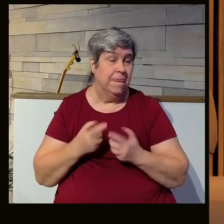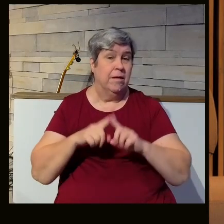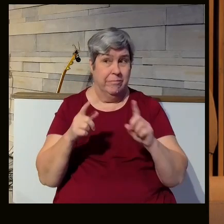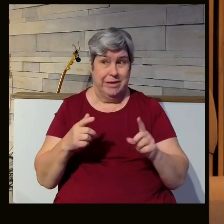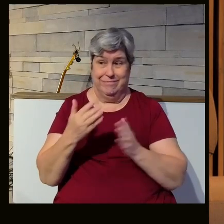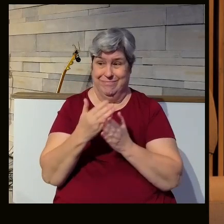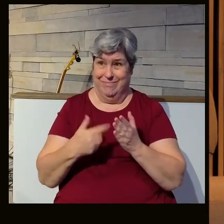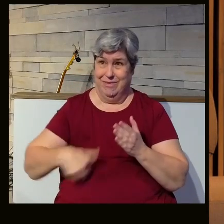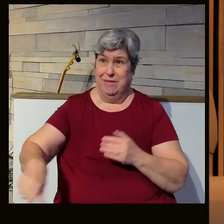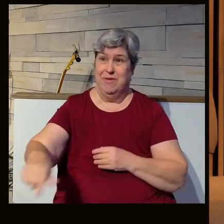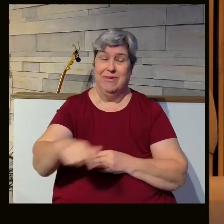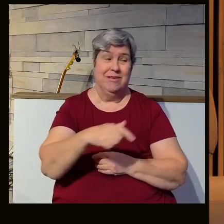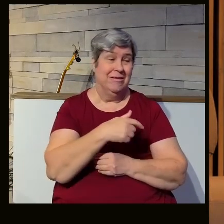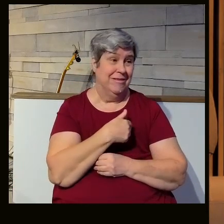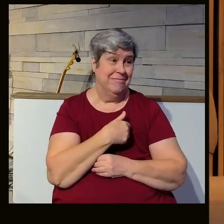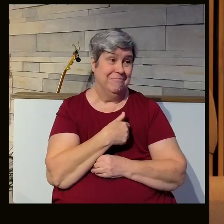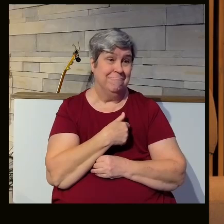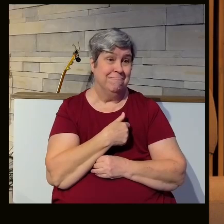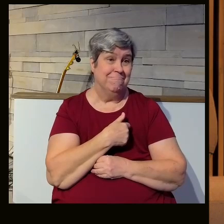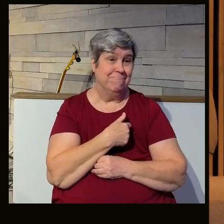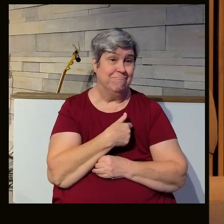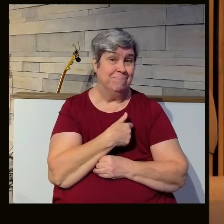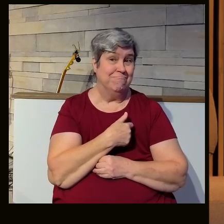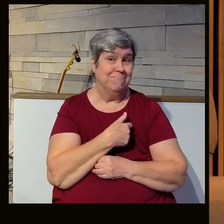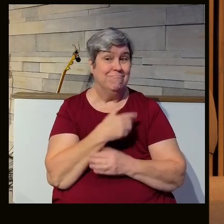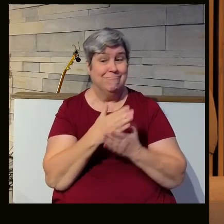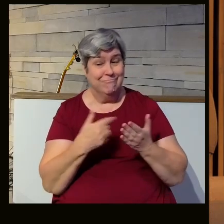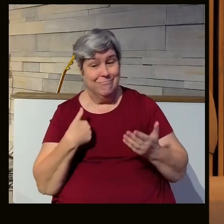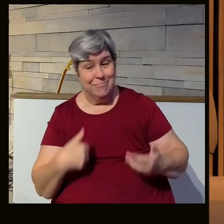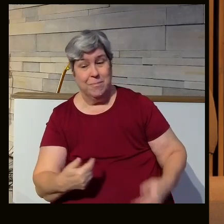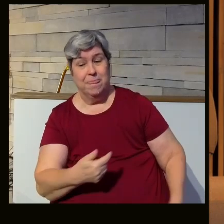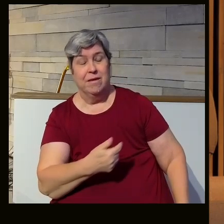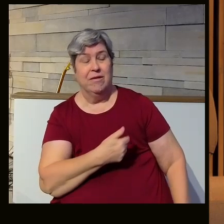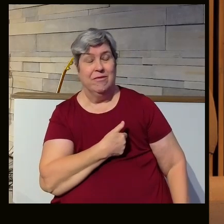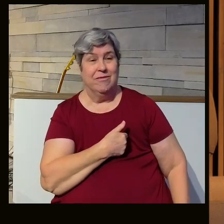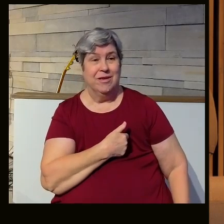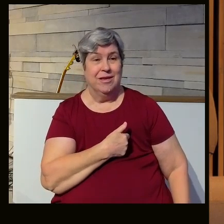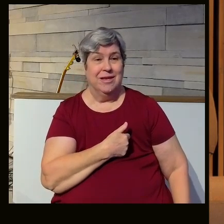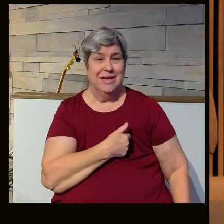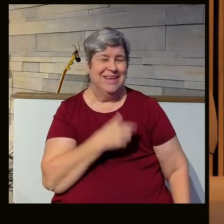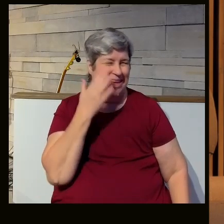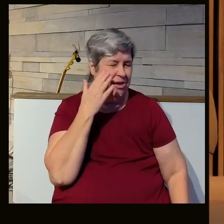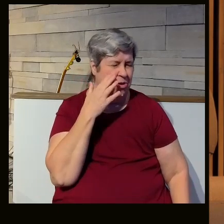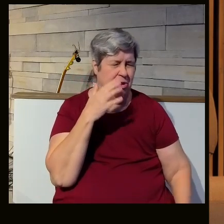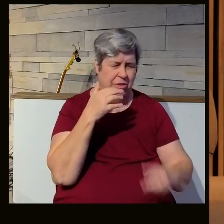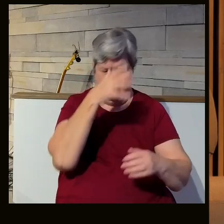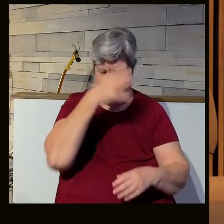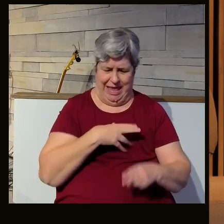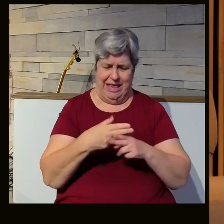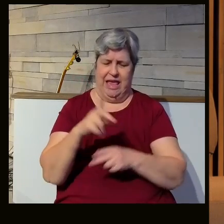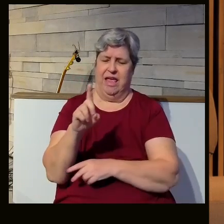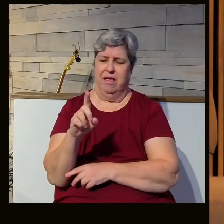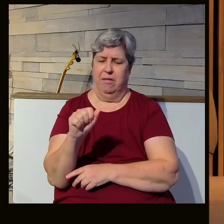But some of us, some of us have paid as, you know, Dave Ramsey, I think